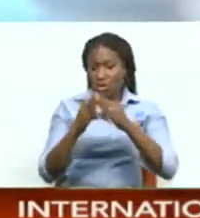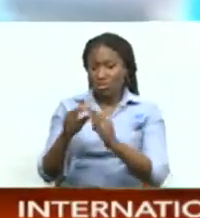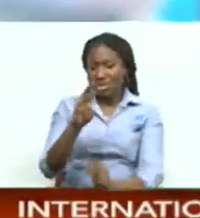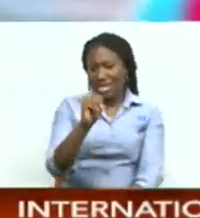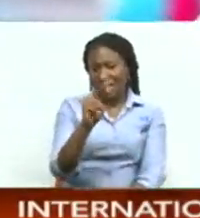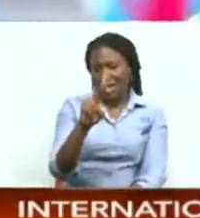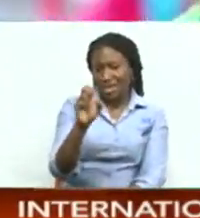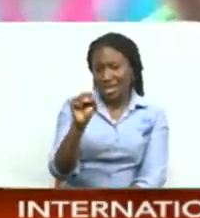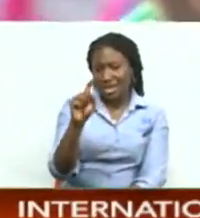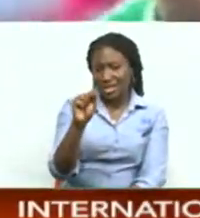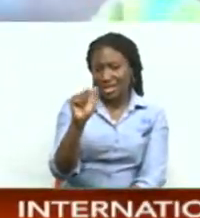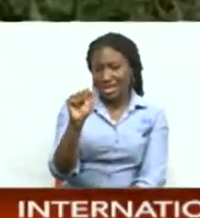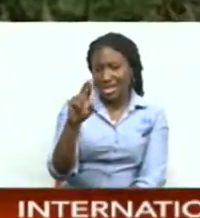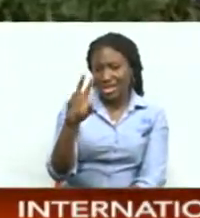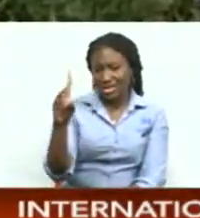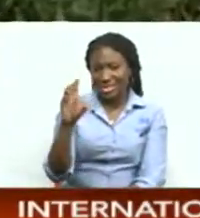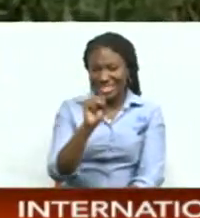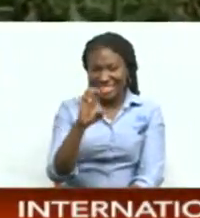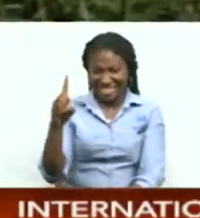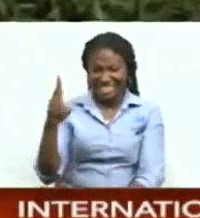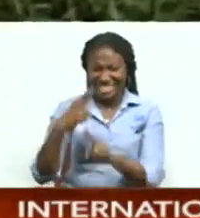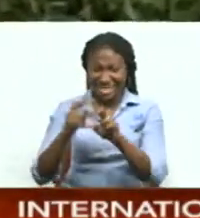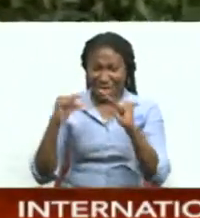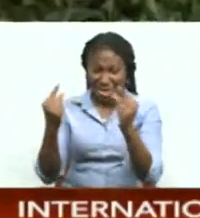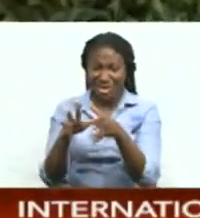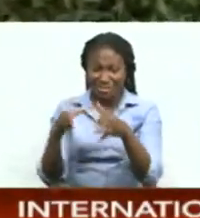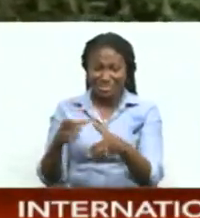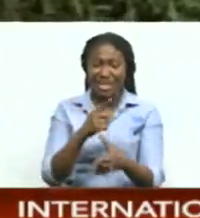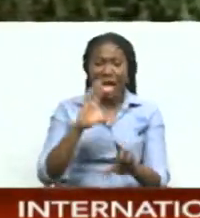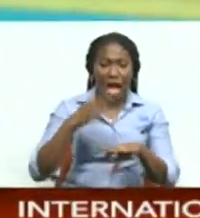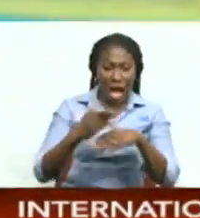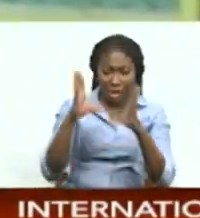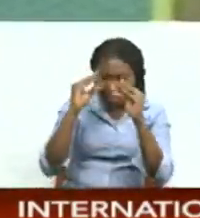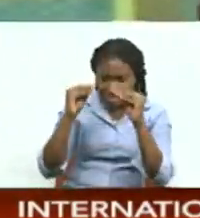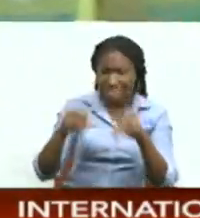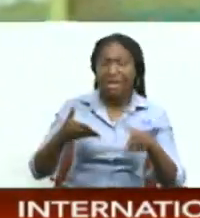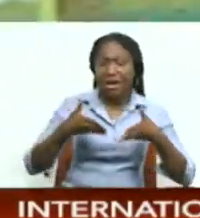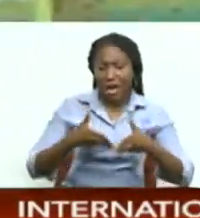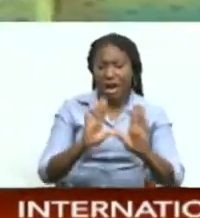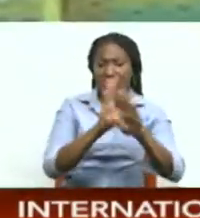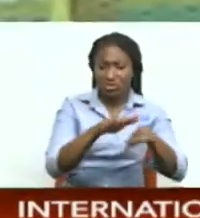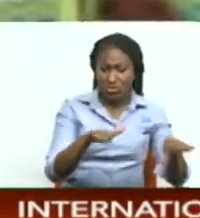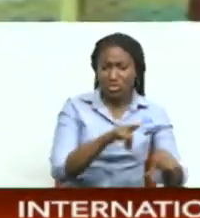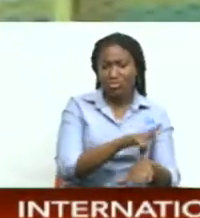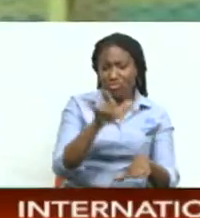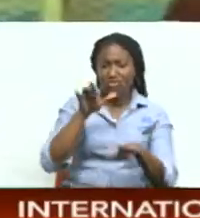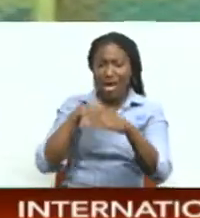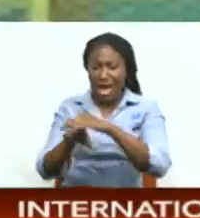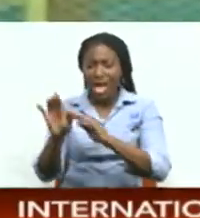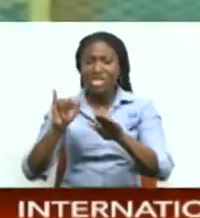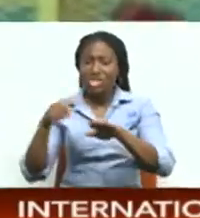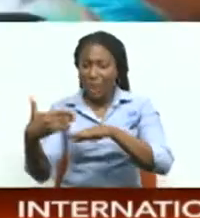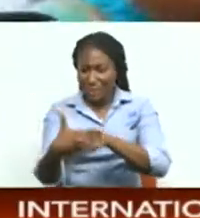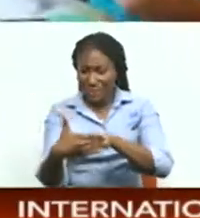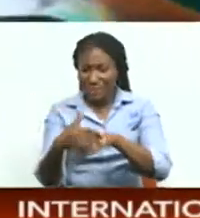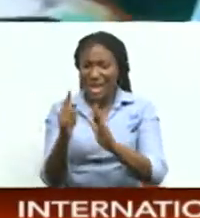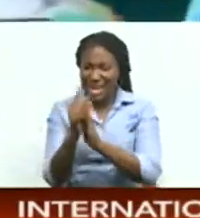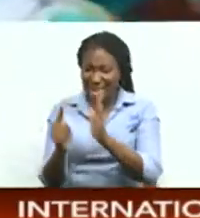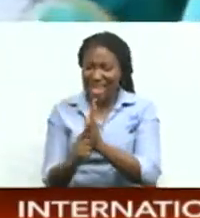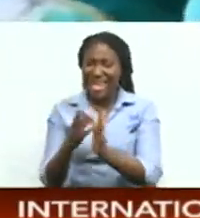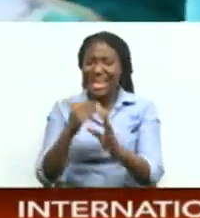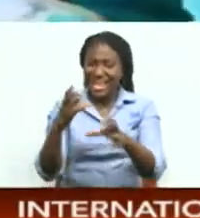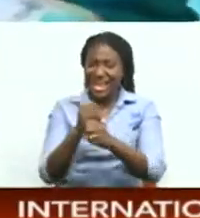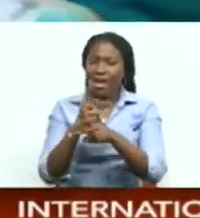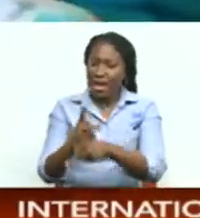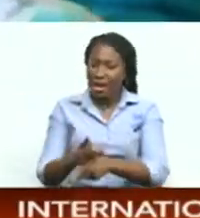said following a series of meetings with government agencies it was granted permission for the children to enter Jamaica legally and to get the necessary